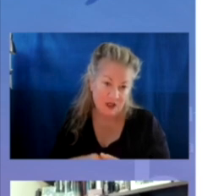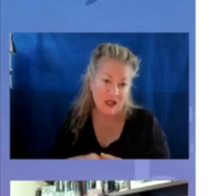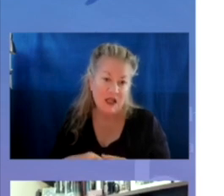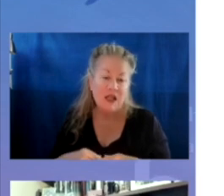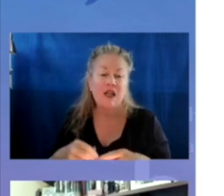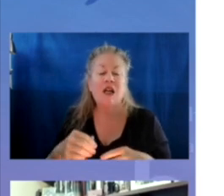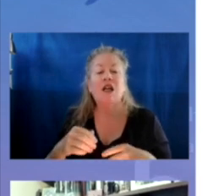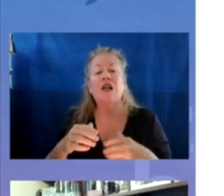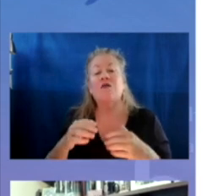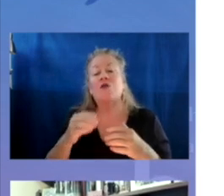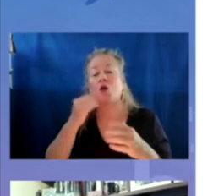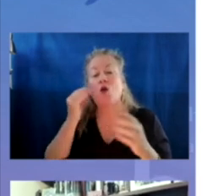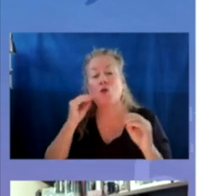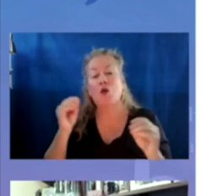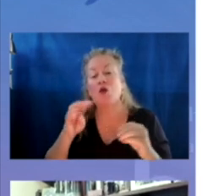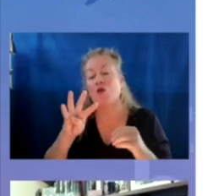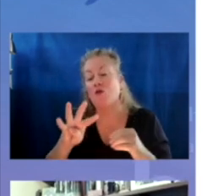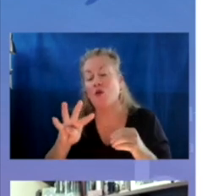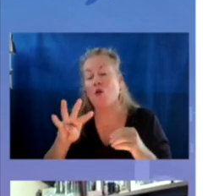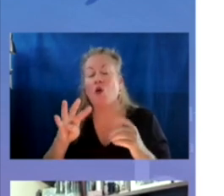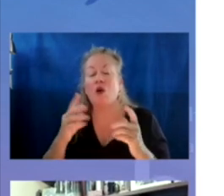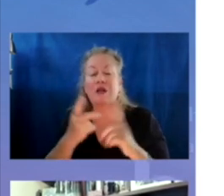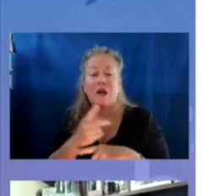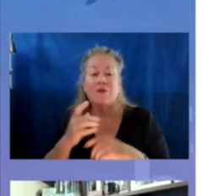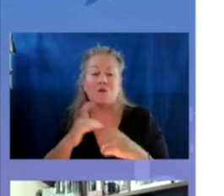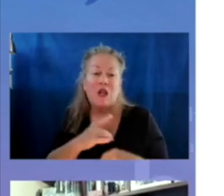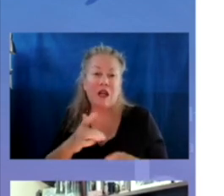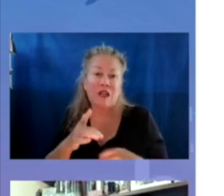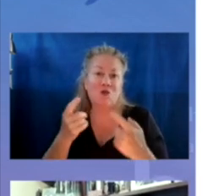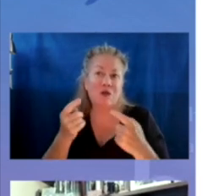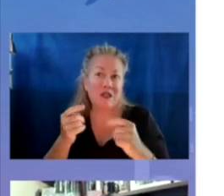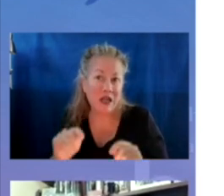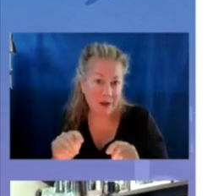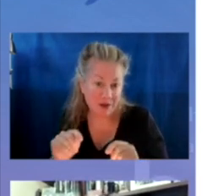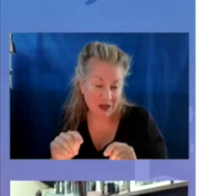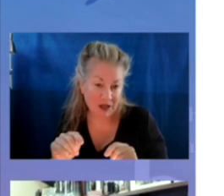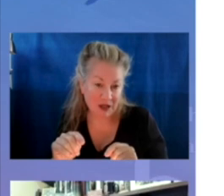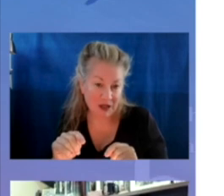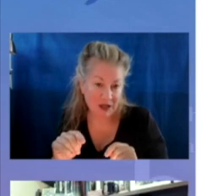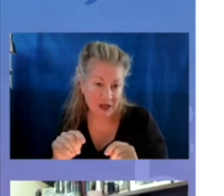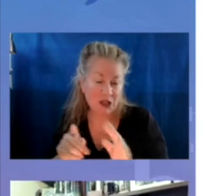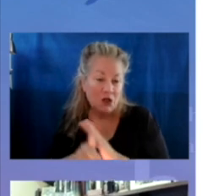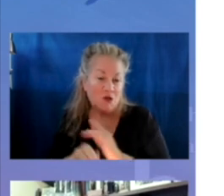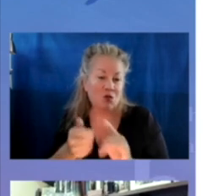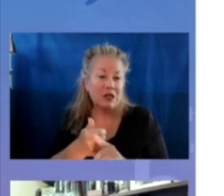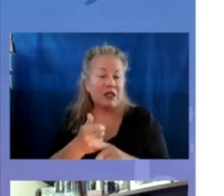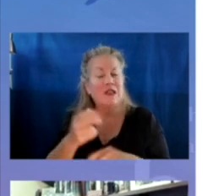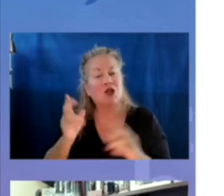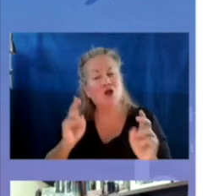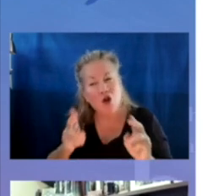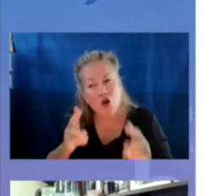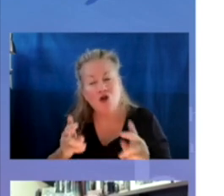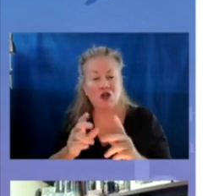four times more likely to attempt suicide than other students. So it's an urgent, urgent issue that we address specifically